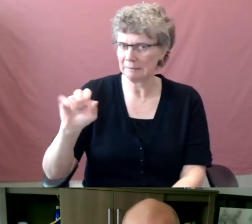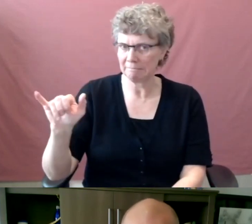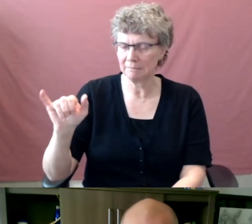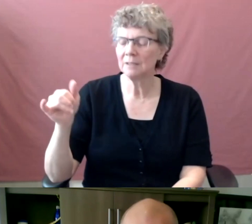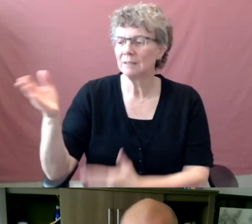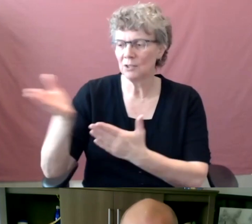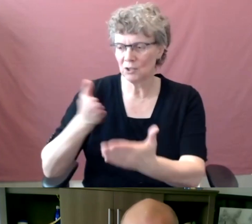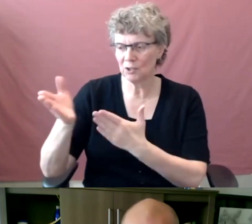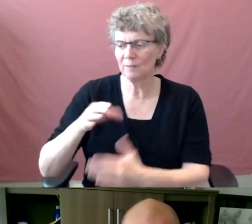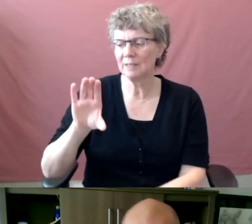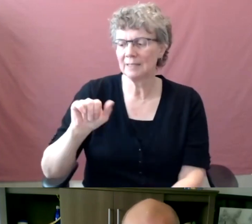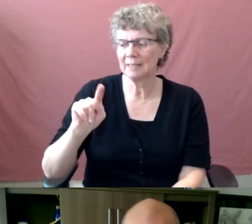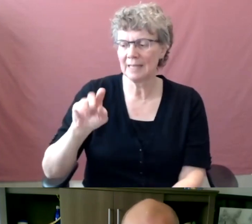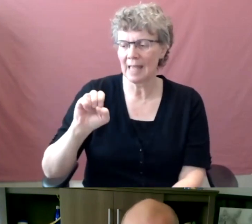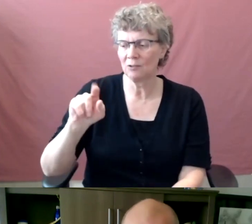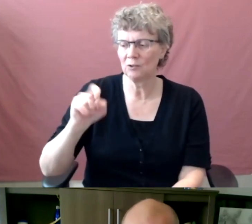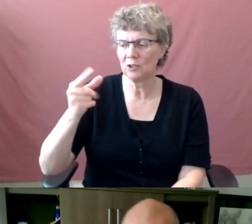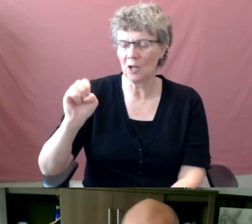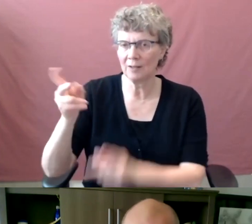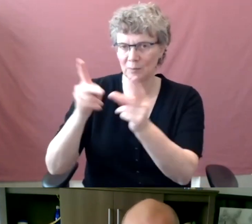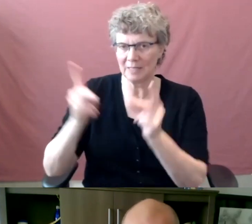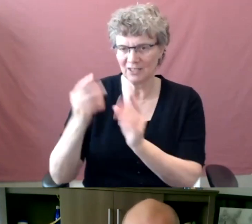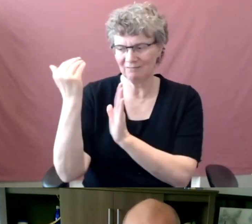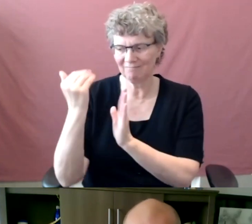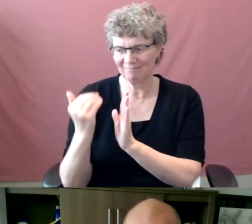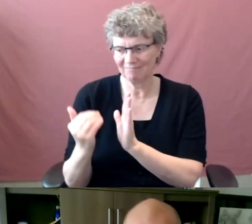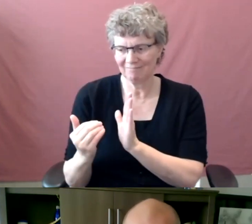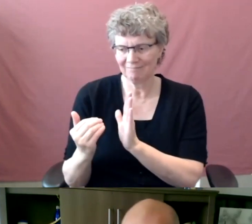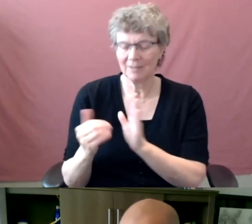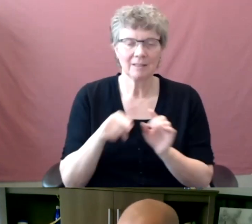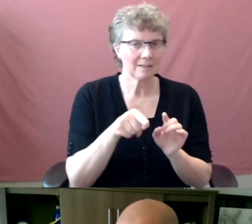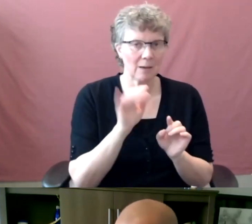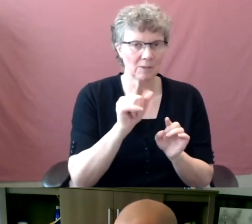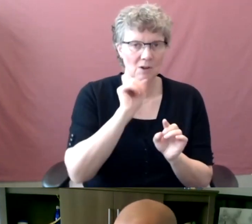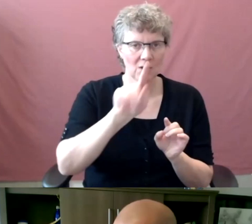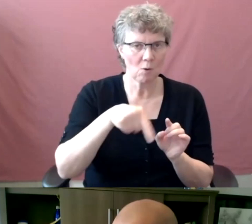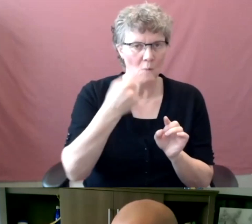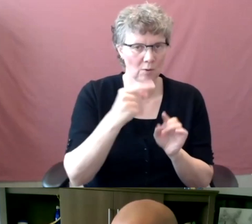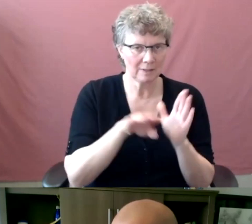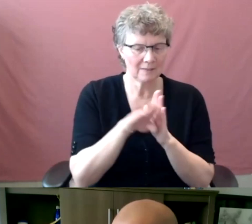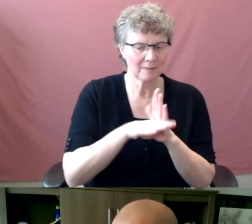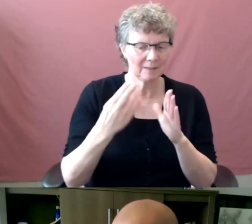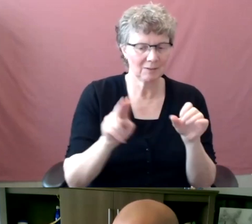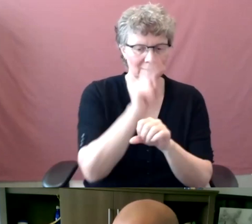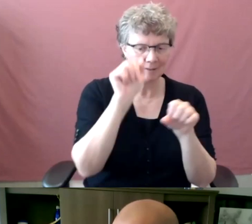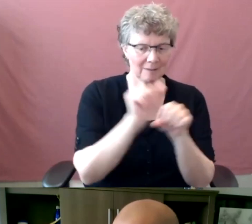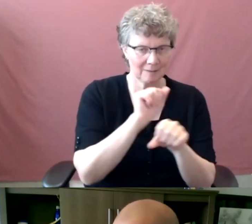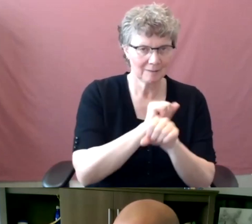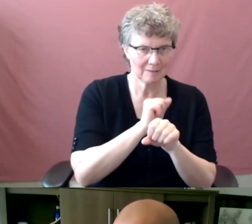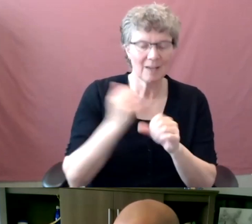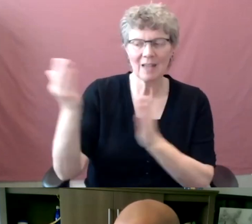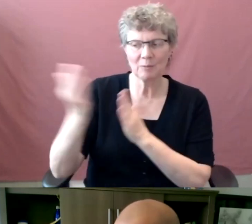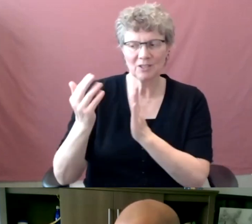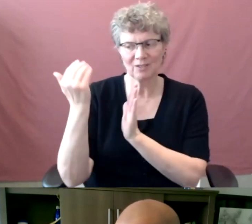created, uh, bespoke created here at the U of A. Okay. is a service catalog and a series of, uh,